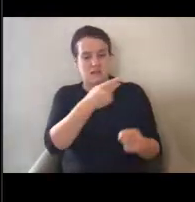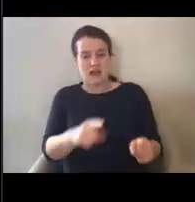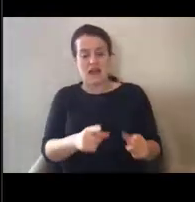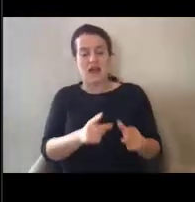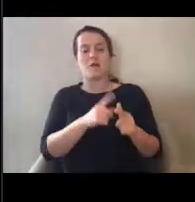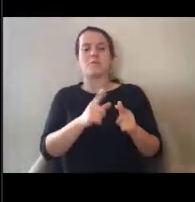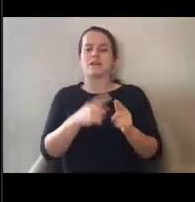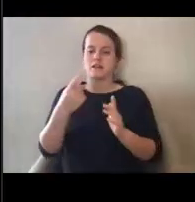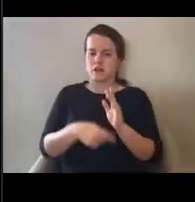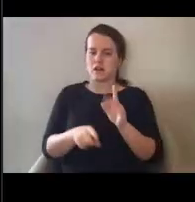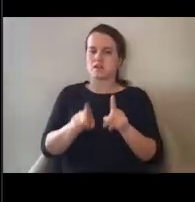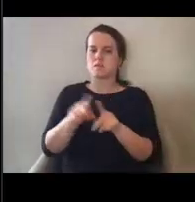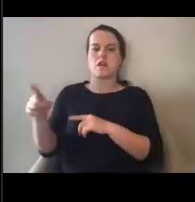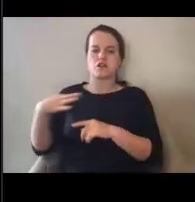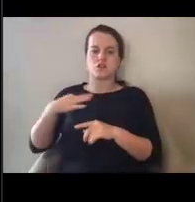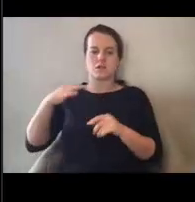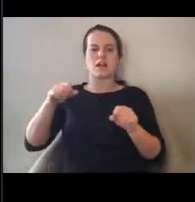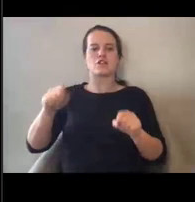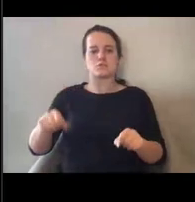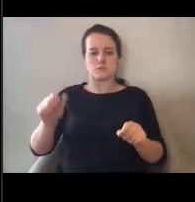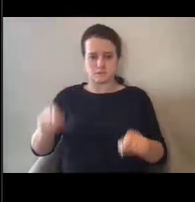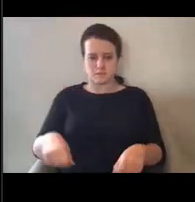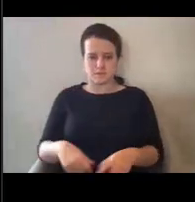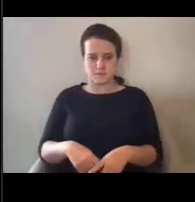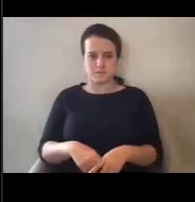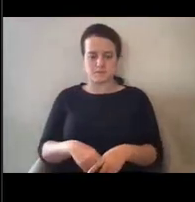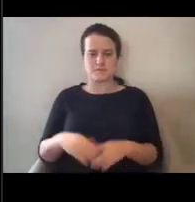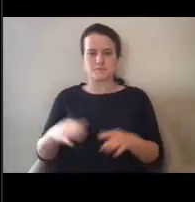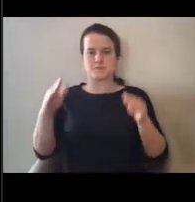those costs would also be eligible. Next slide.